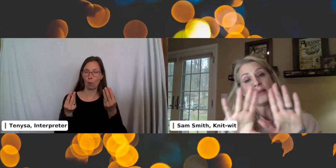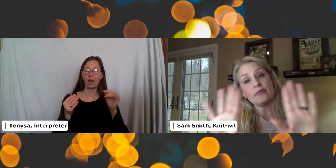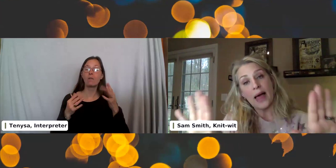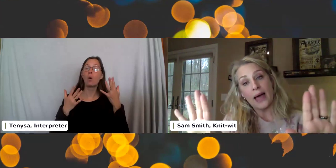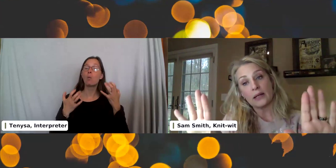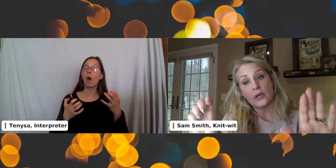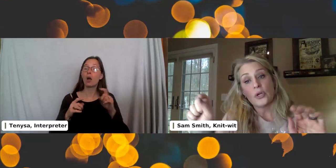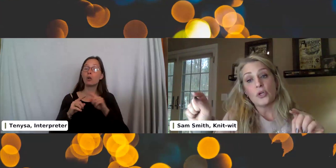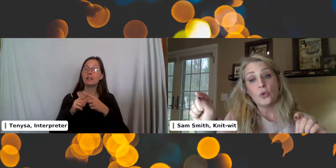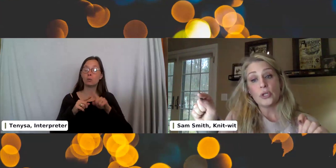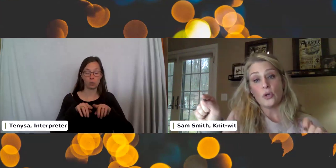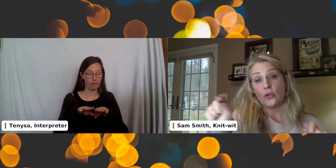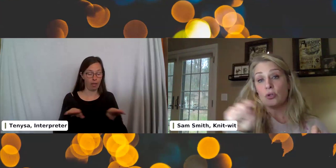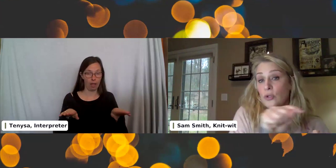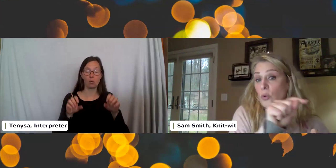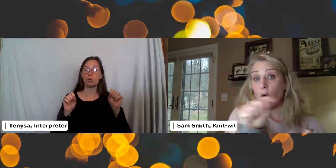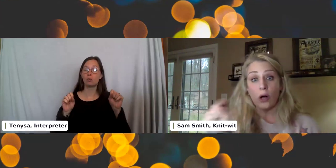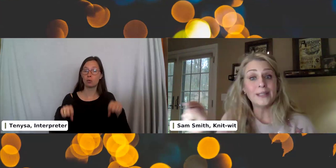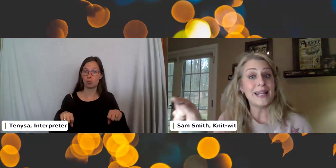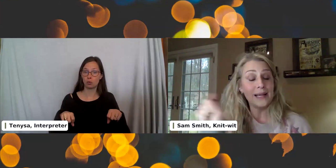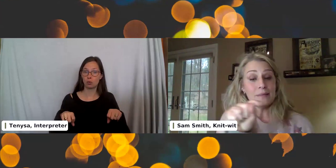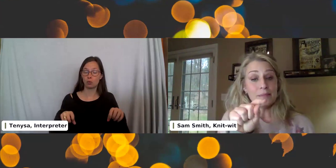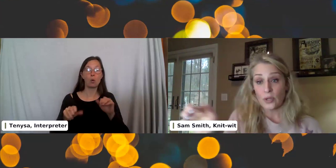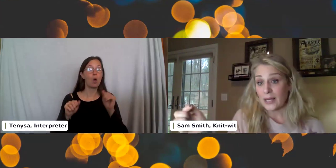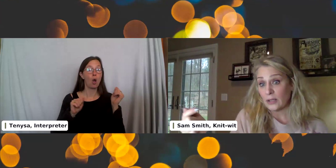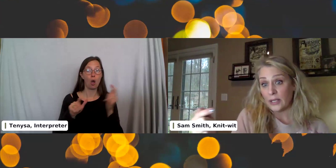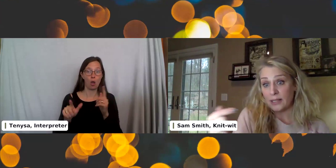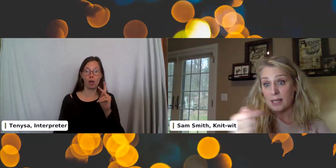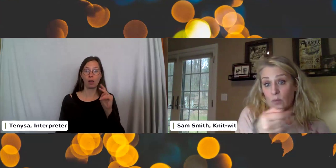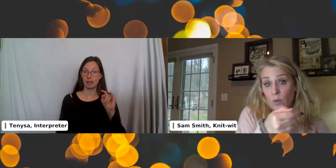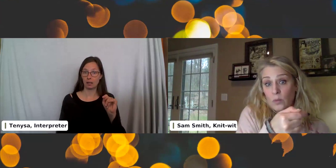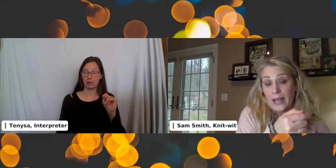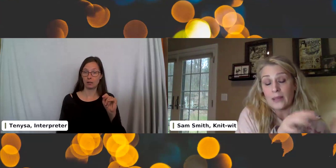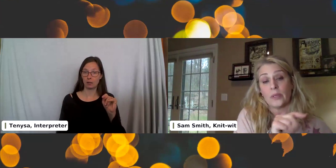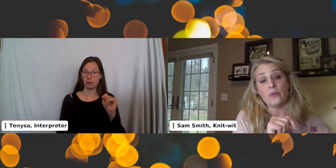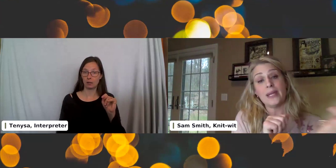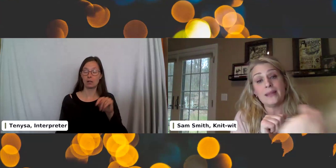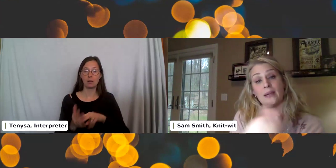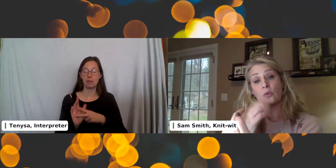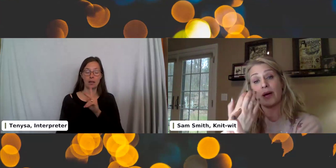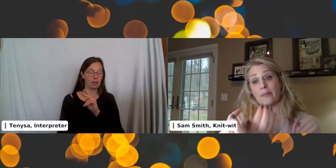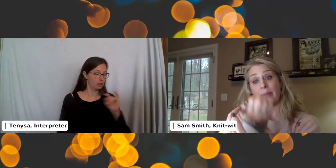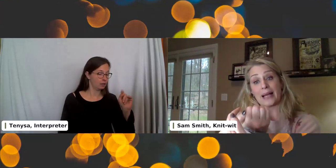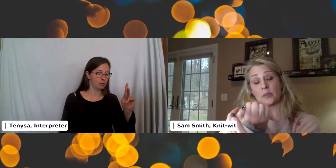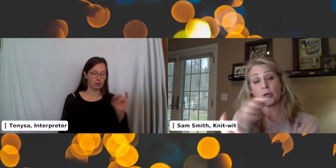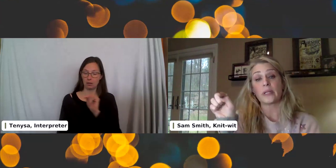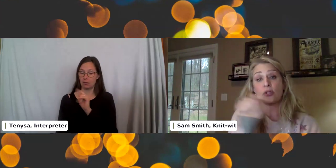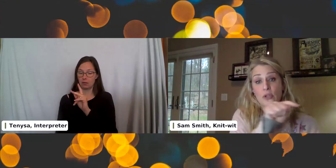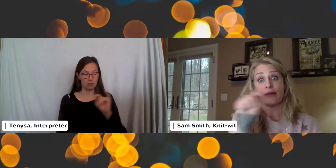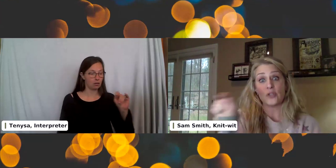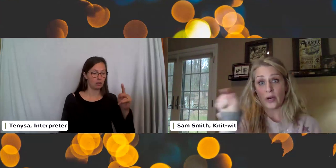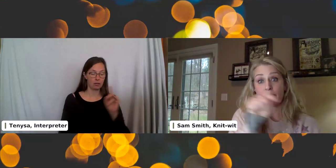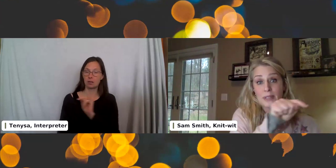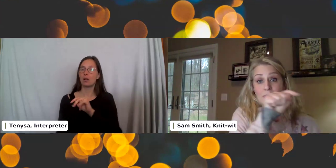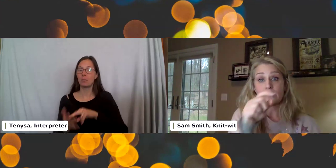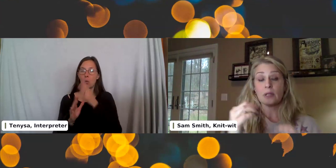knitting to lay flat, you could do all knitting so that it is knit one way and then when you knit the other way, the back is purling